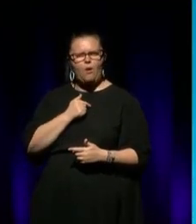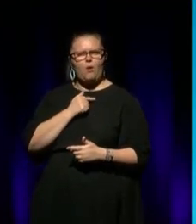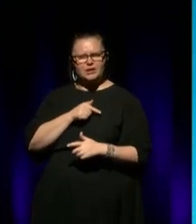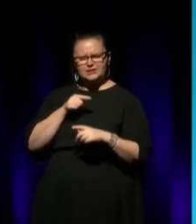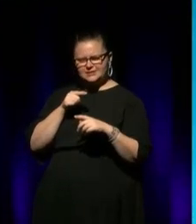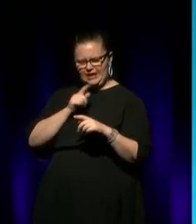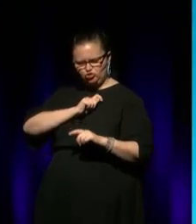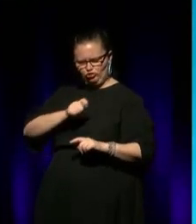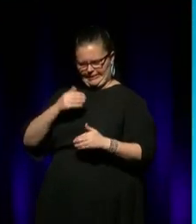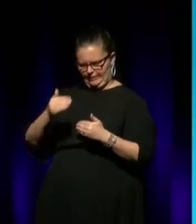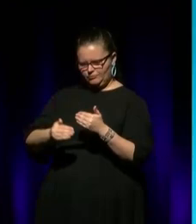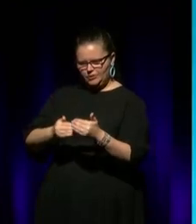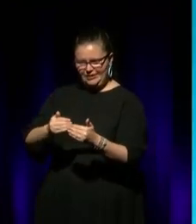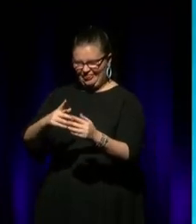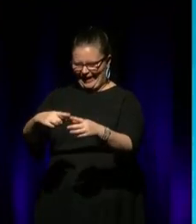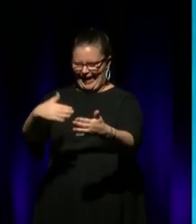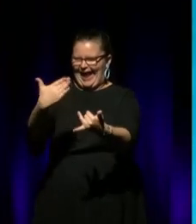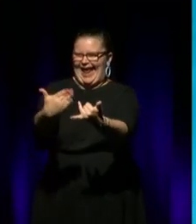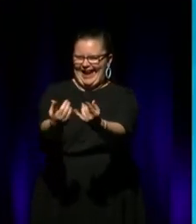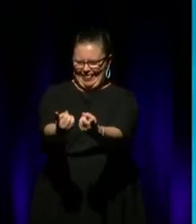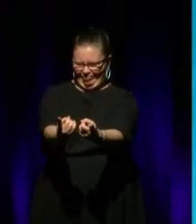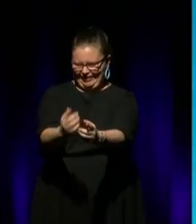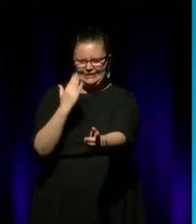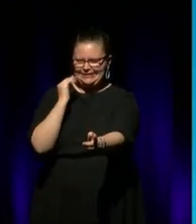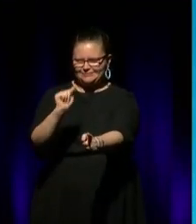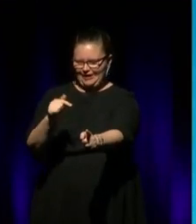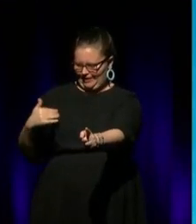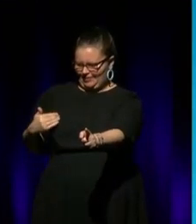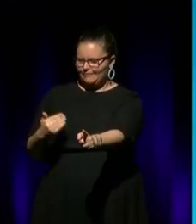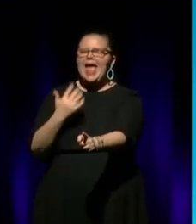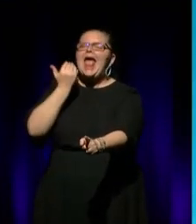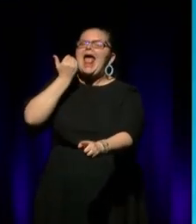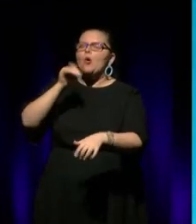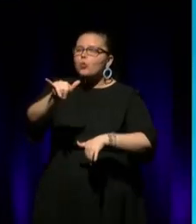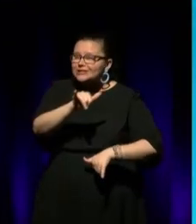there, it don't matter what the product is. Which work was that? Every work.